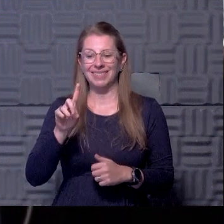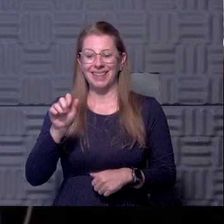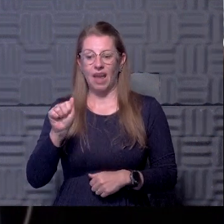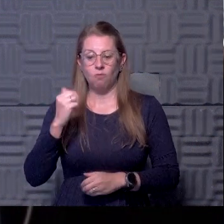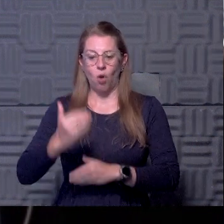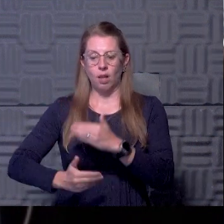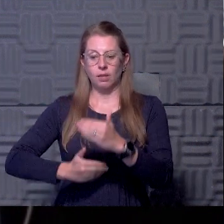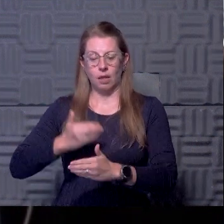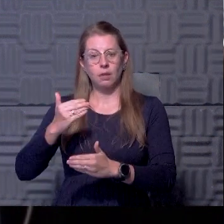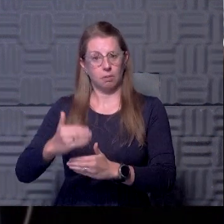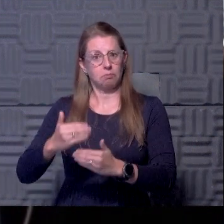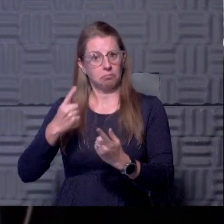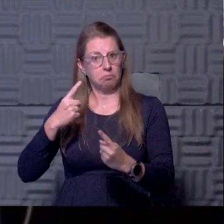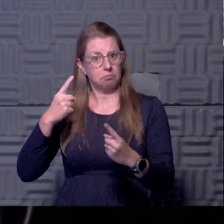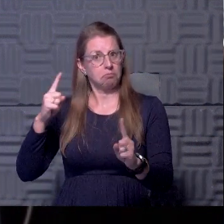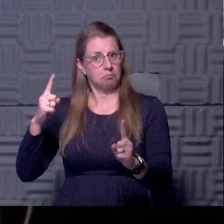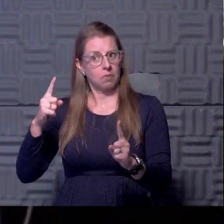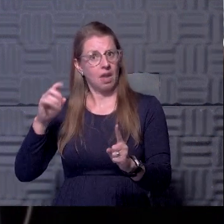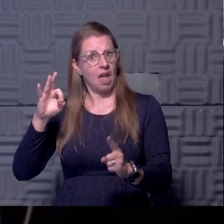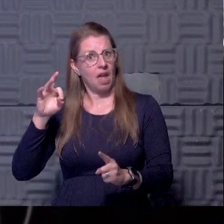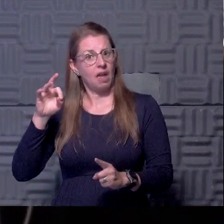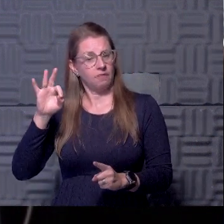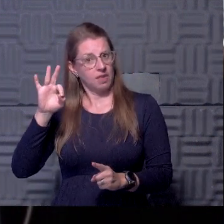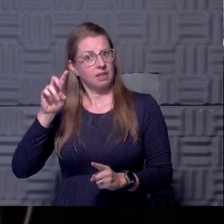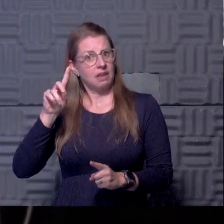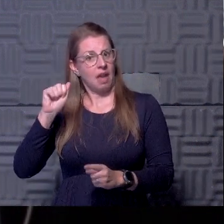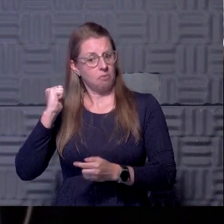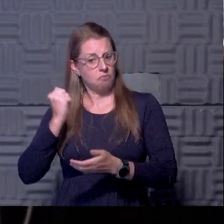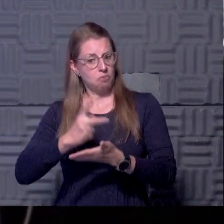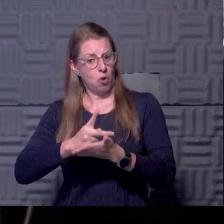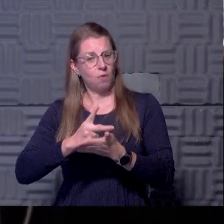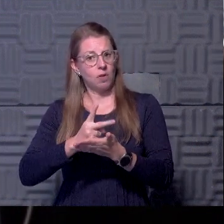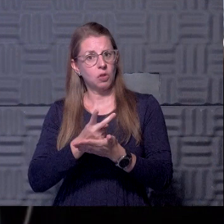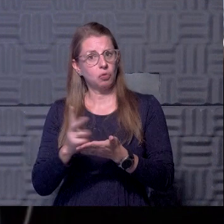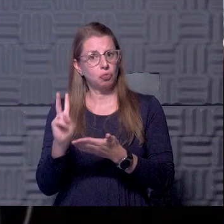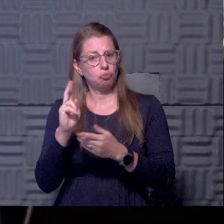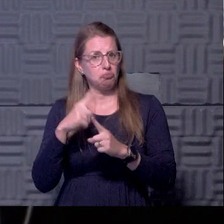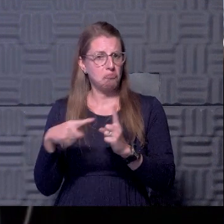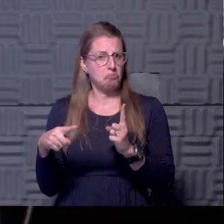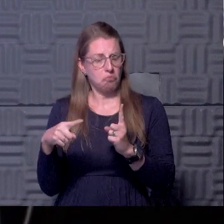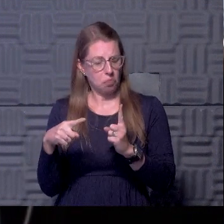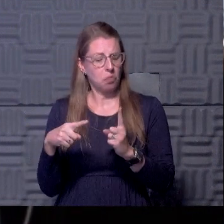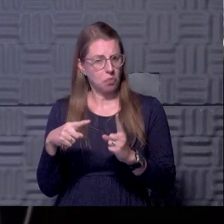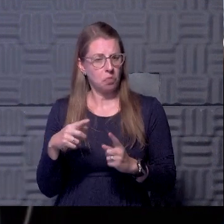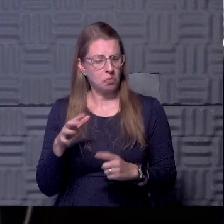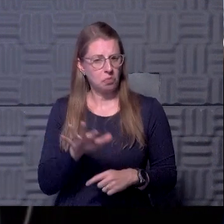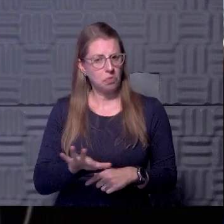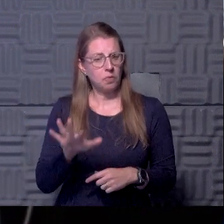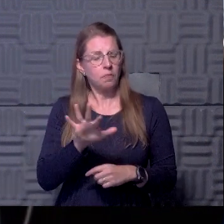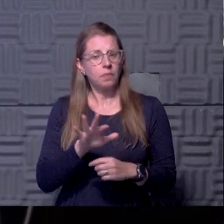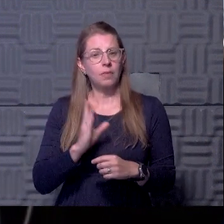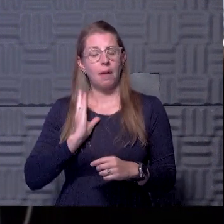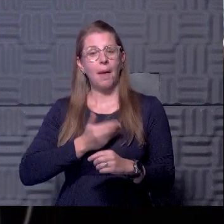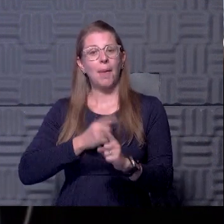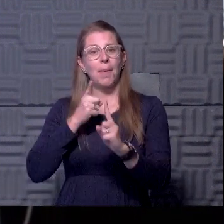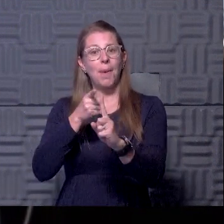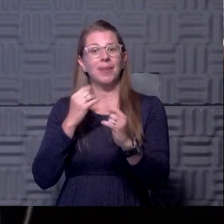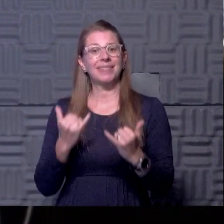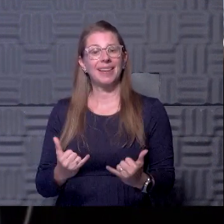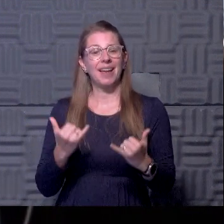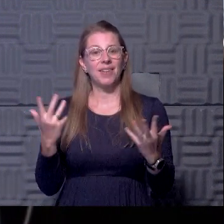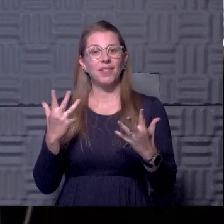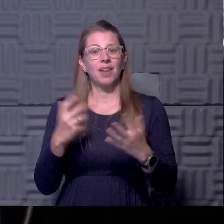Things went really well. The FDA gave us our approval about two and a half weeks ago. And now our goal is to help